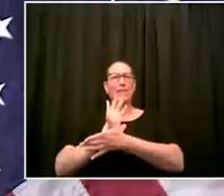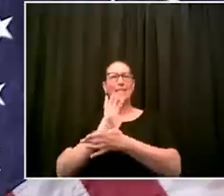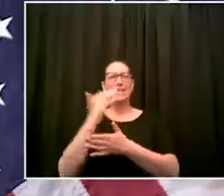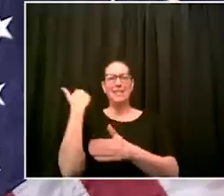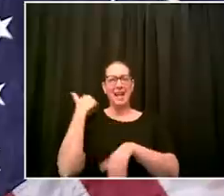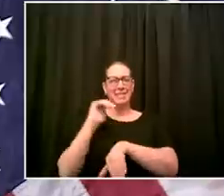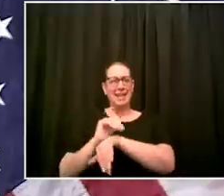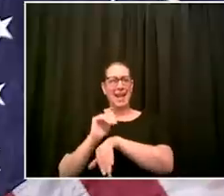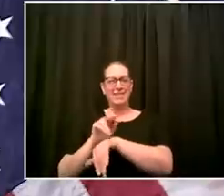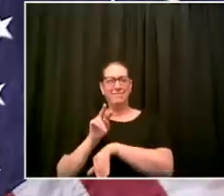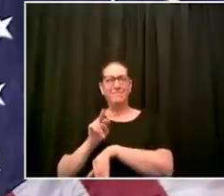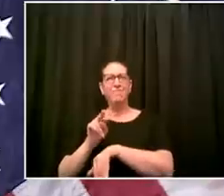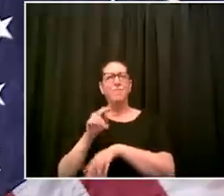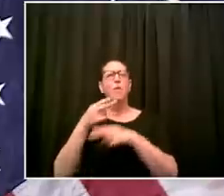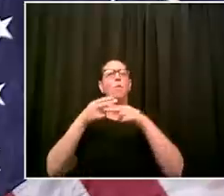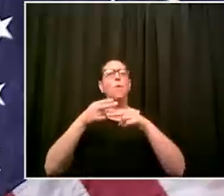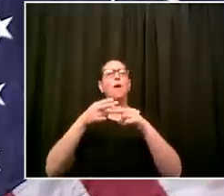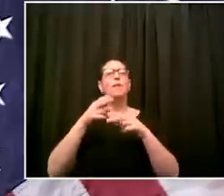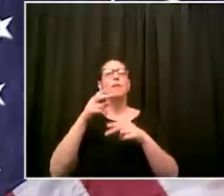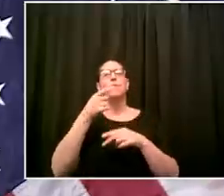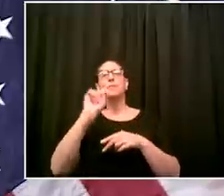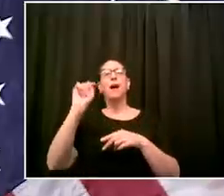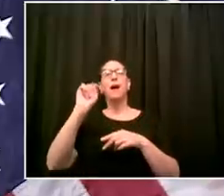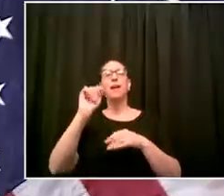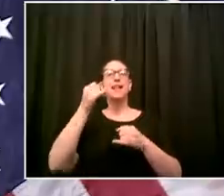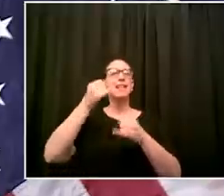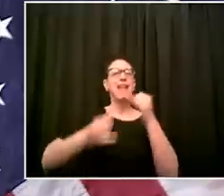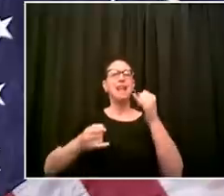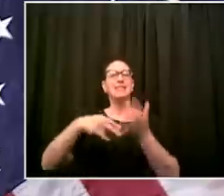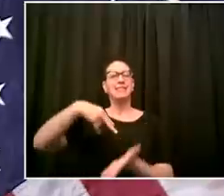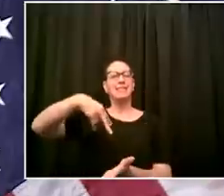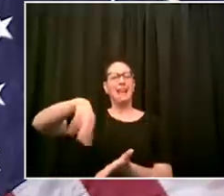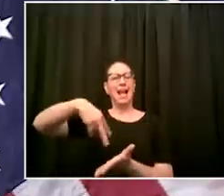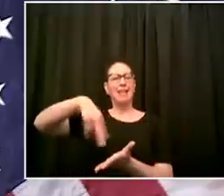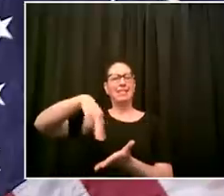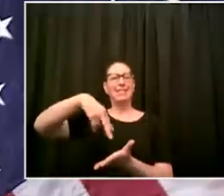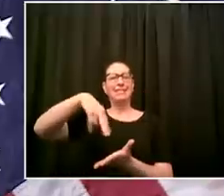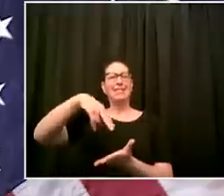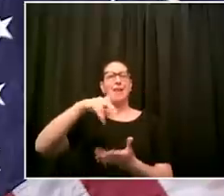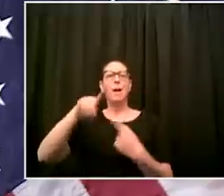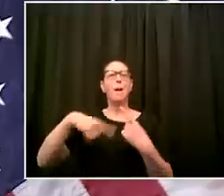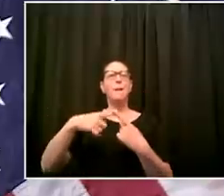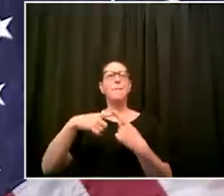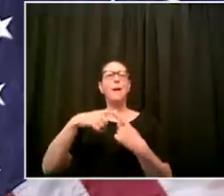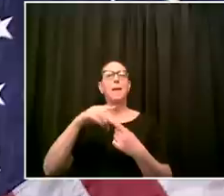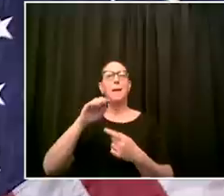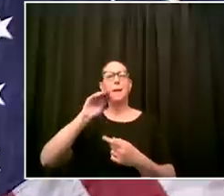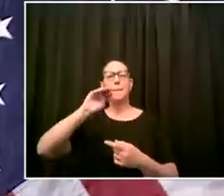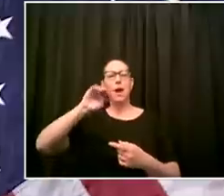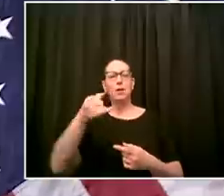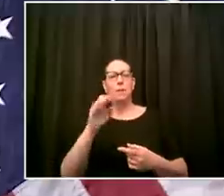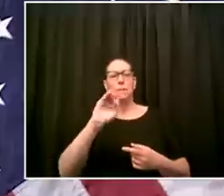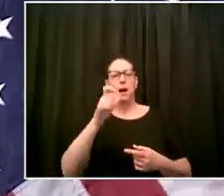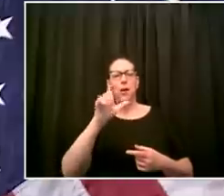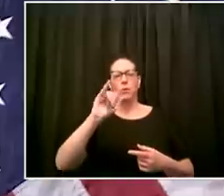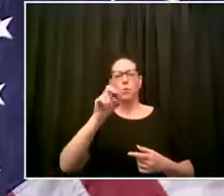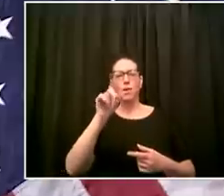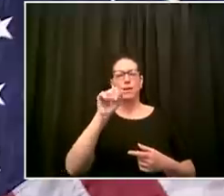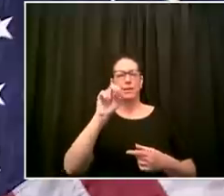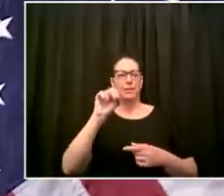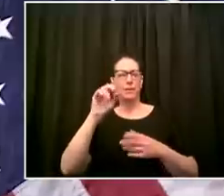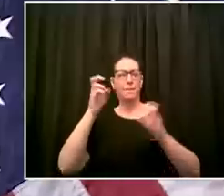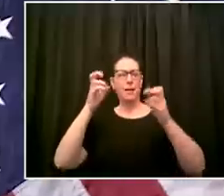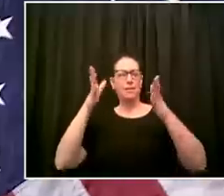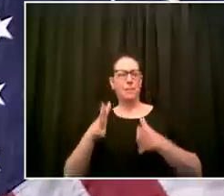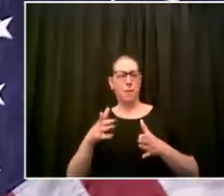um the i have not seen that series though um so what charlaine and